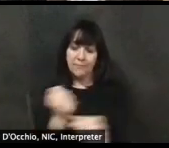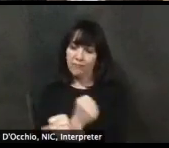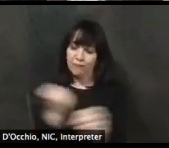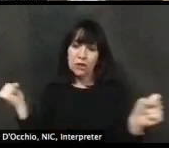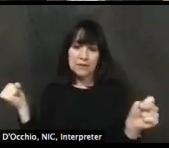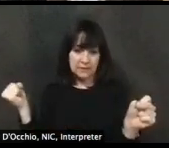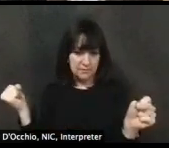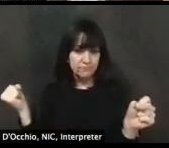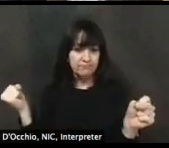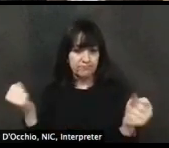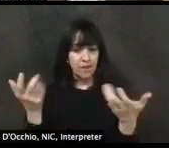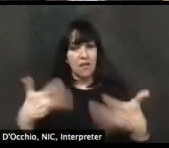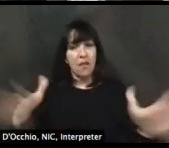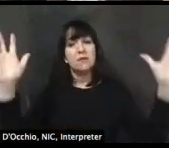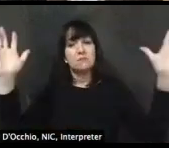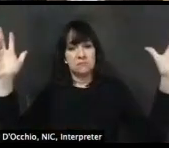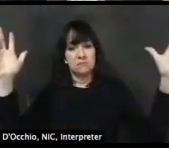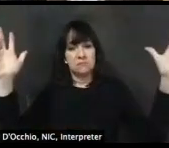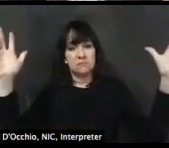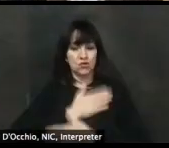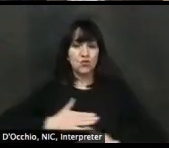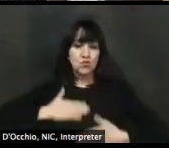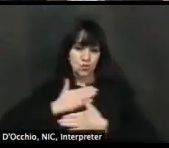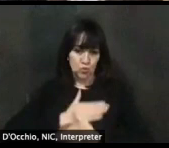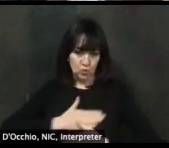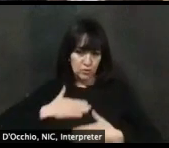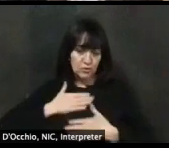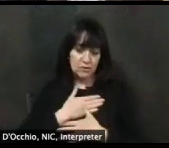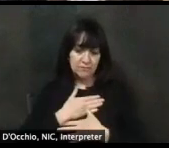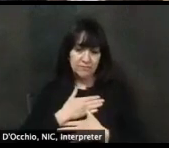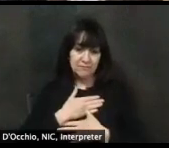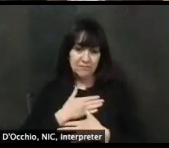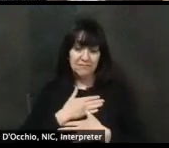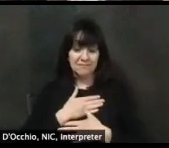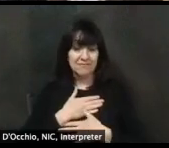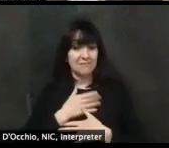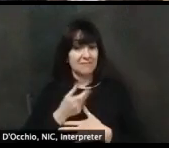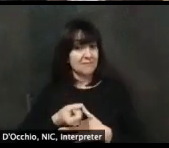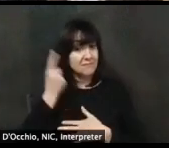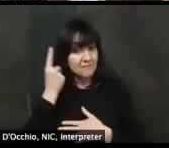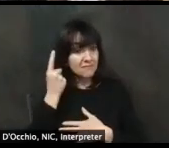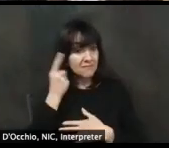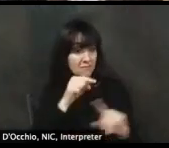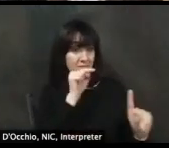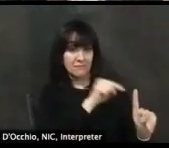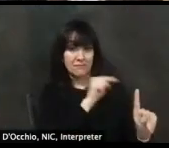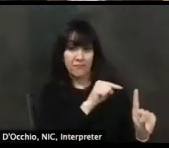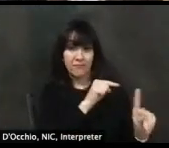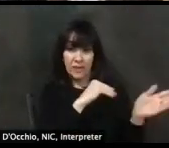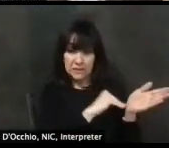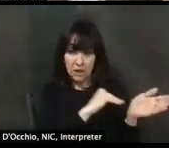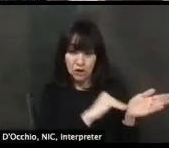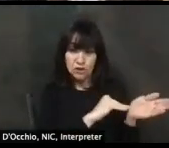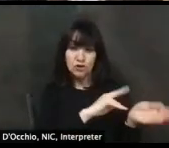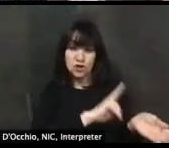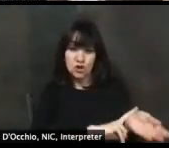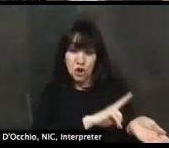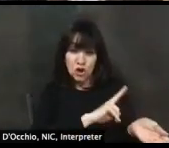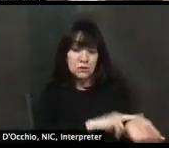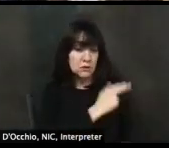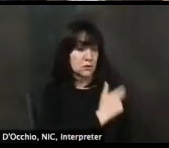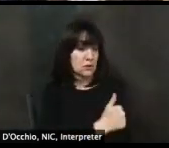and doctors who are on the front lines. Um, we're doing it to, to save lives. And, um,